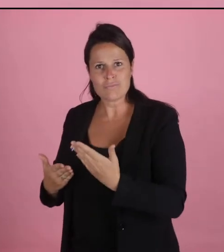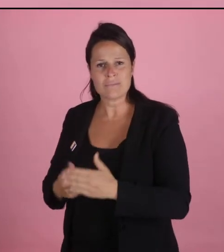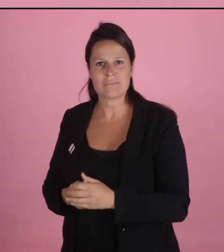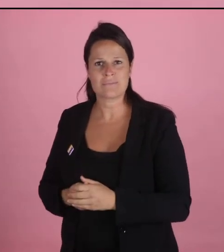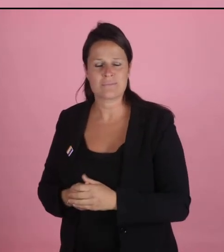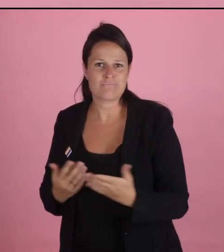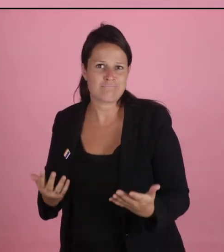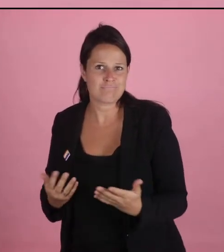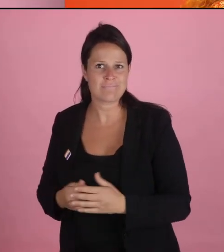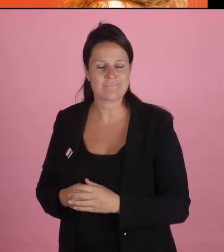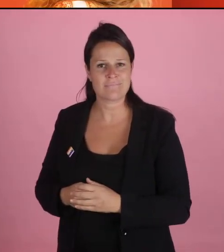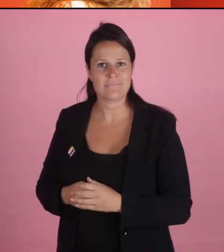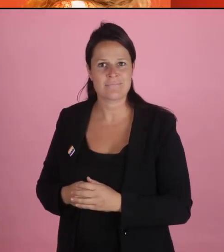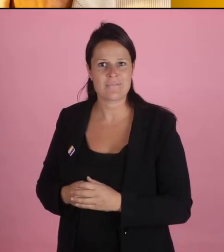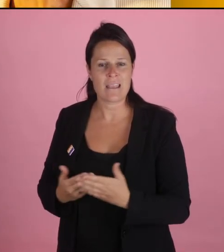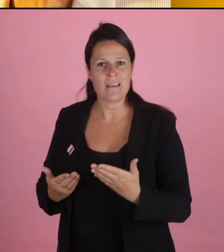to experience love.